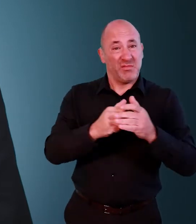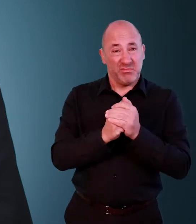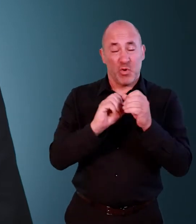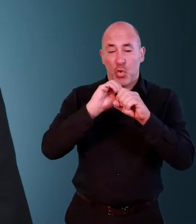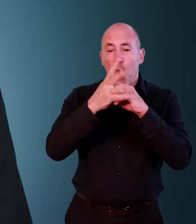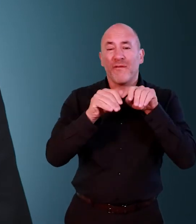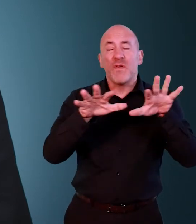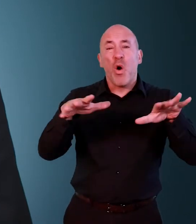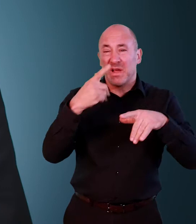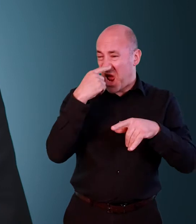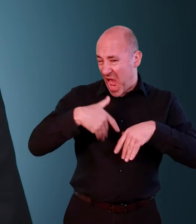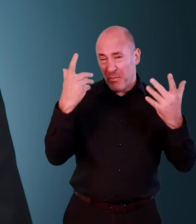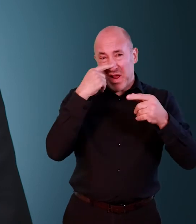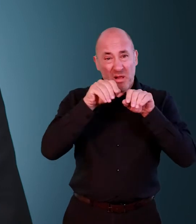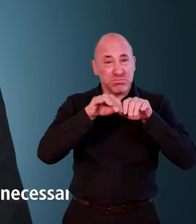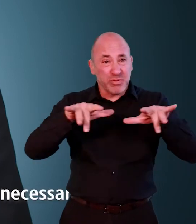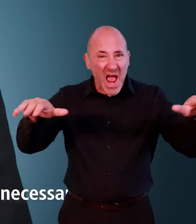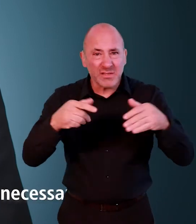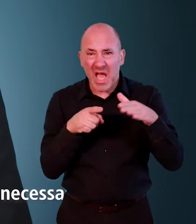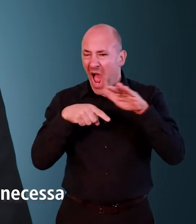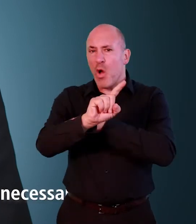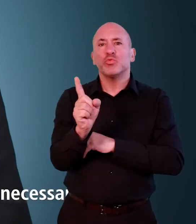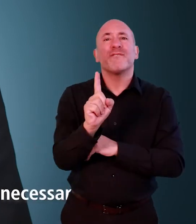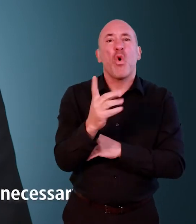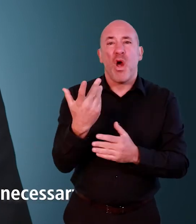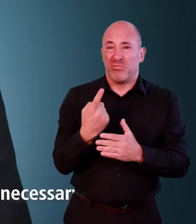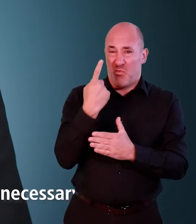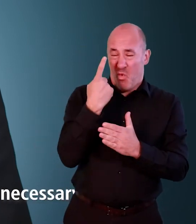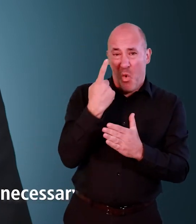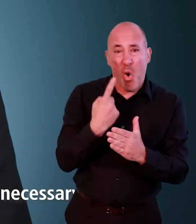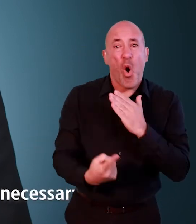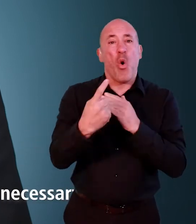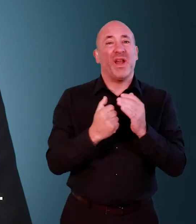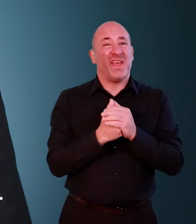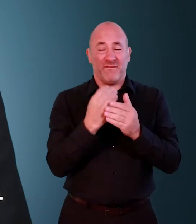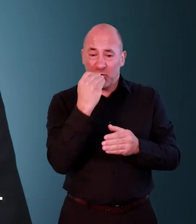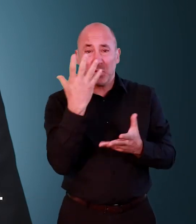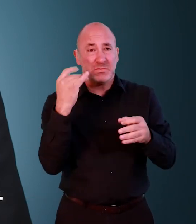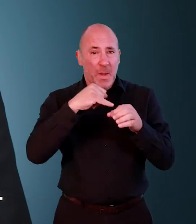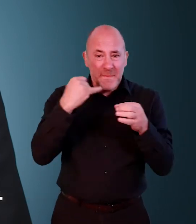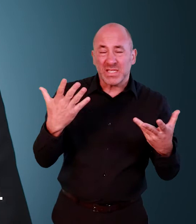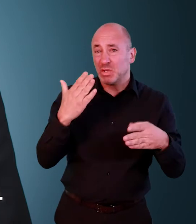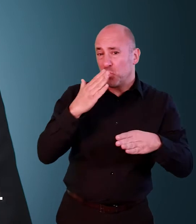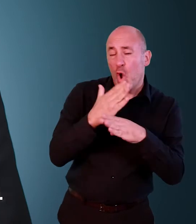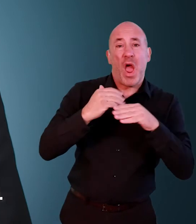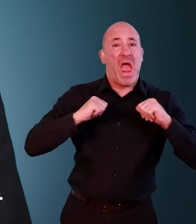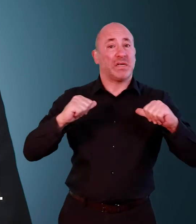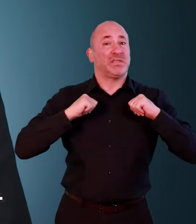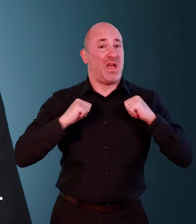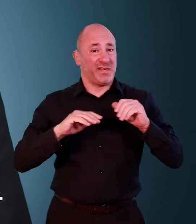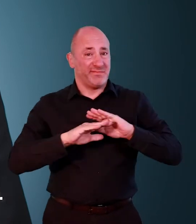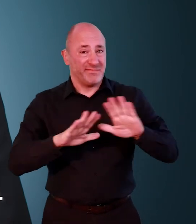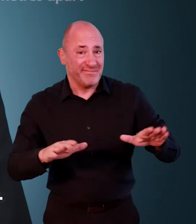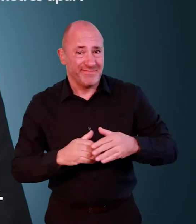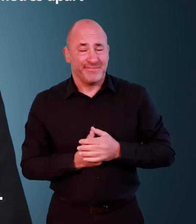Anyone can spread coronavirus. You should now only go out when absolutely necessary for food, medicine, work or